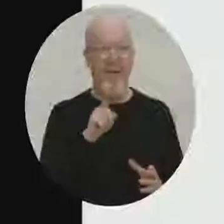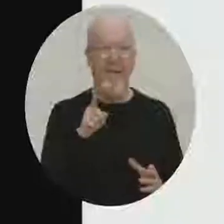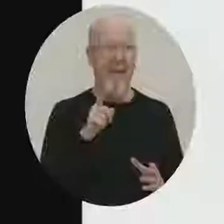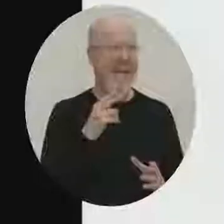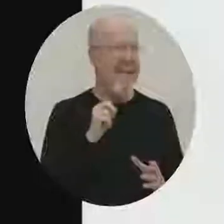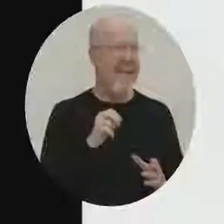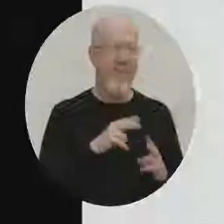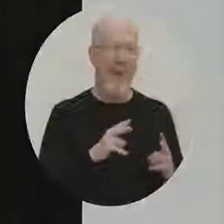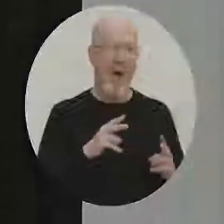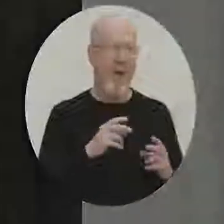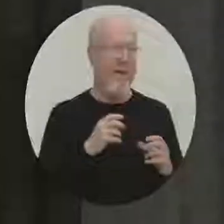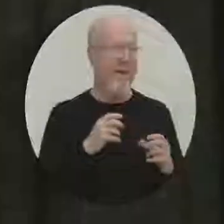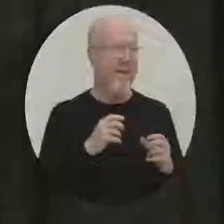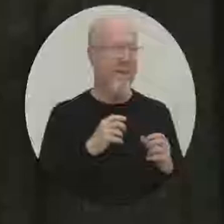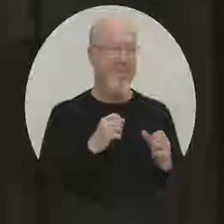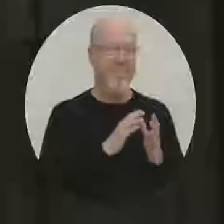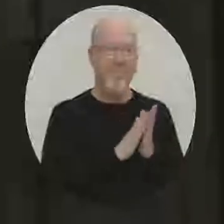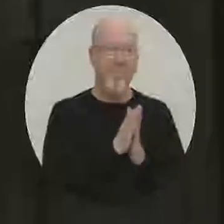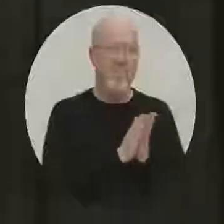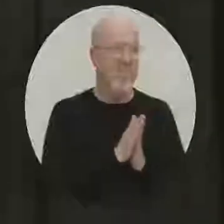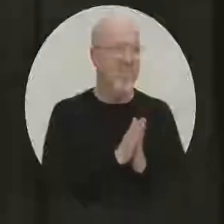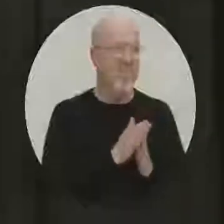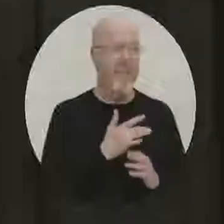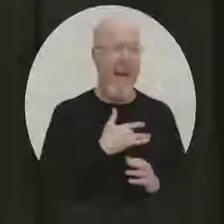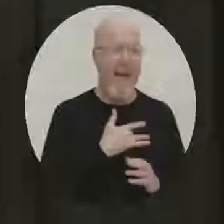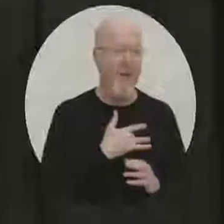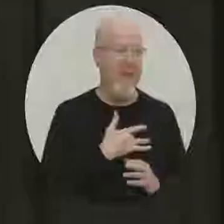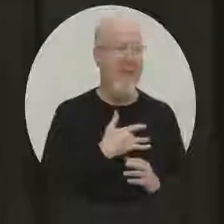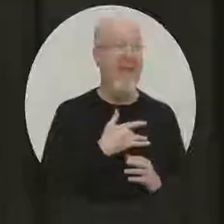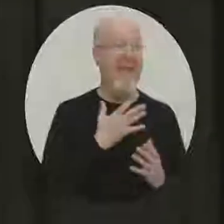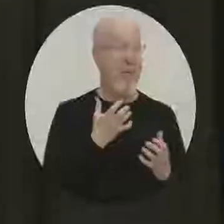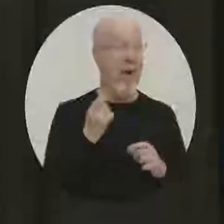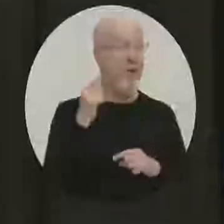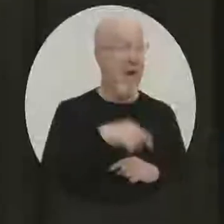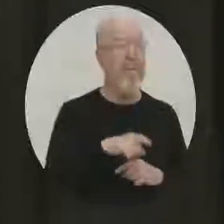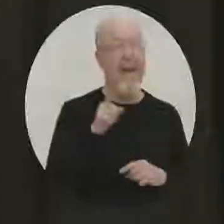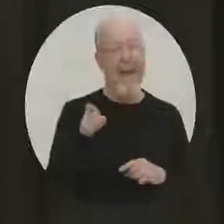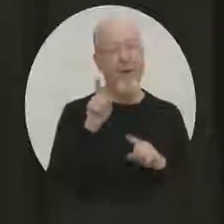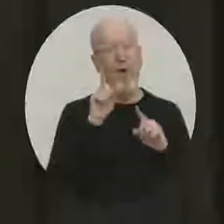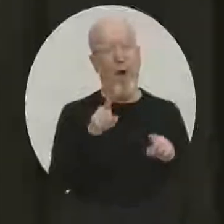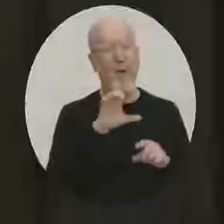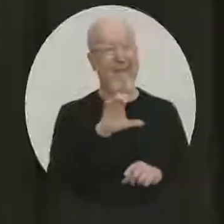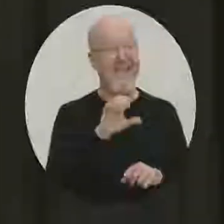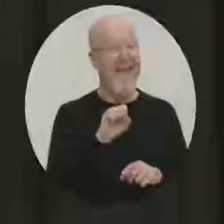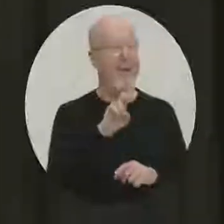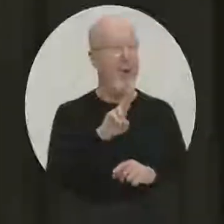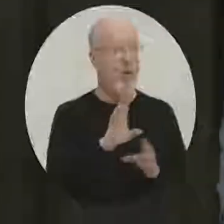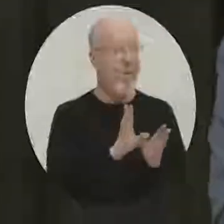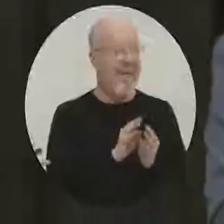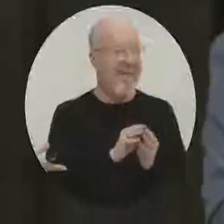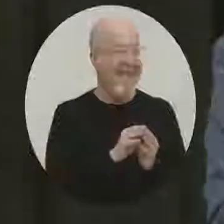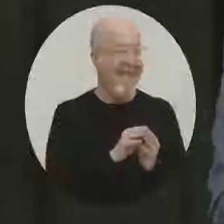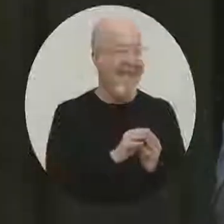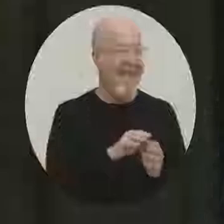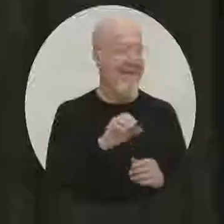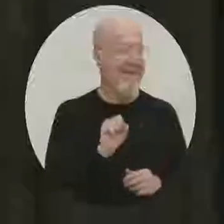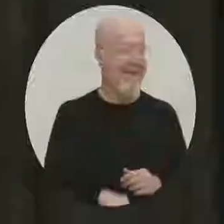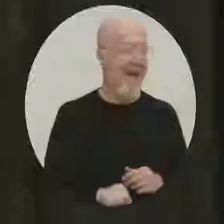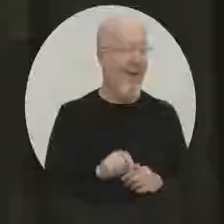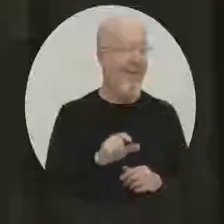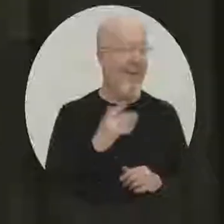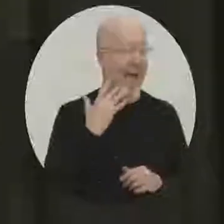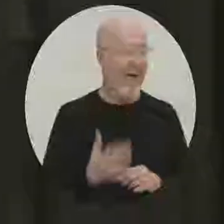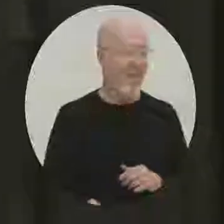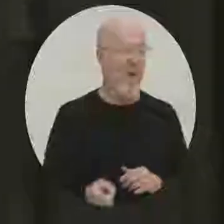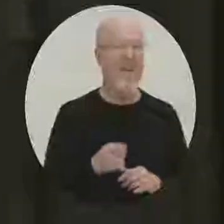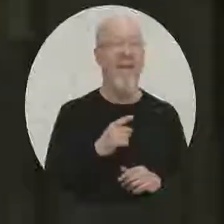about this work. In fact, he was going to come today, but he had to attend a CSU meeting in the Southland because, as our friend Scott Movet